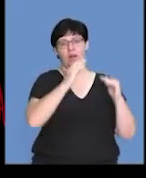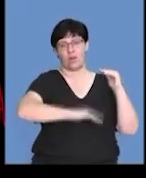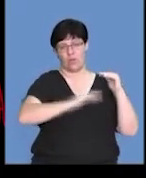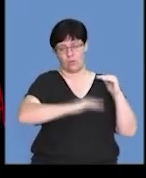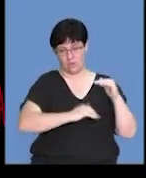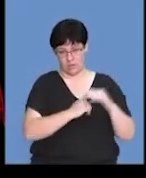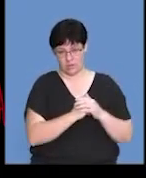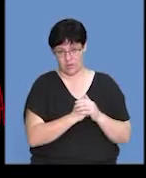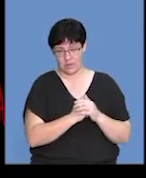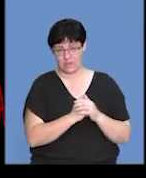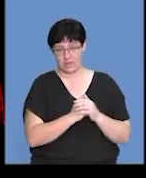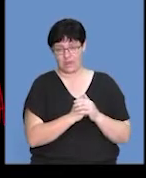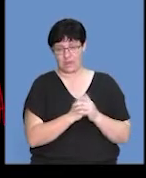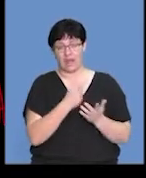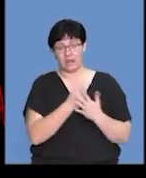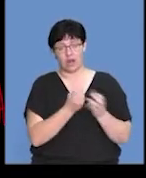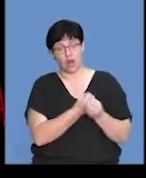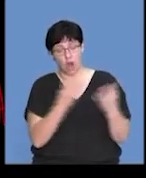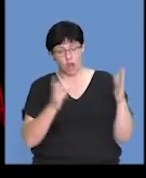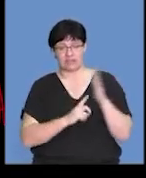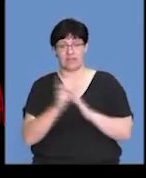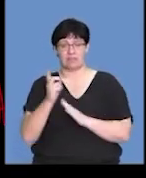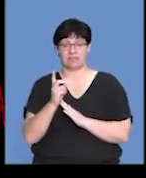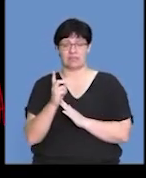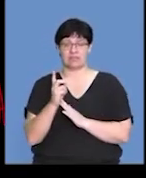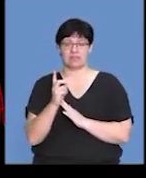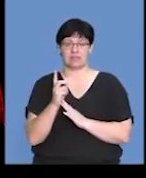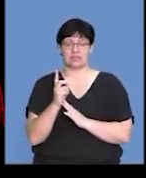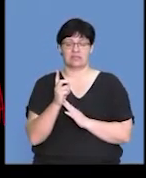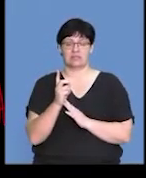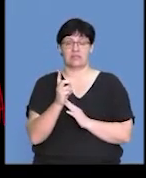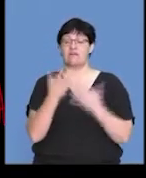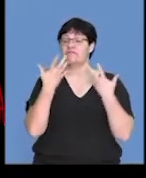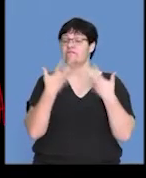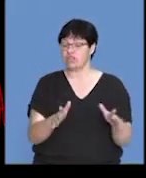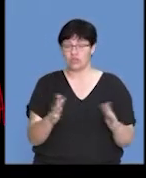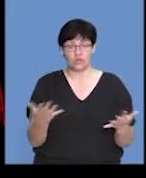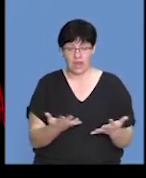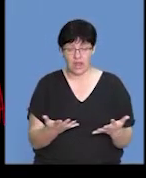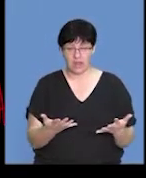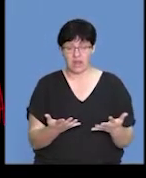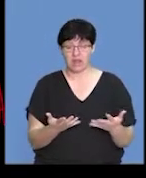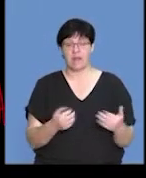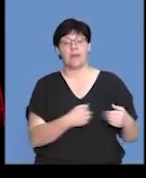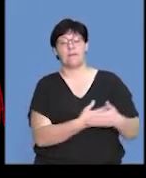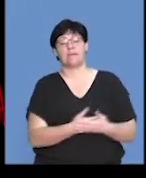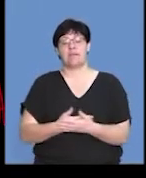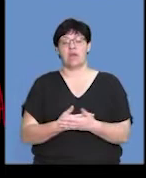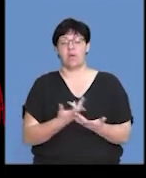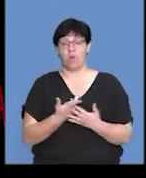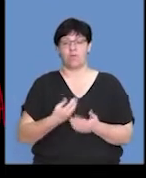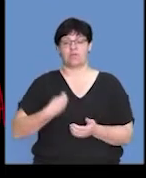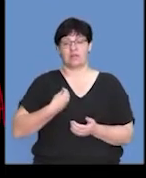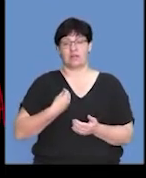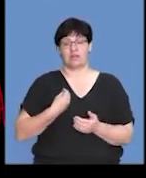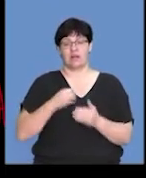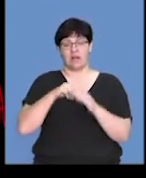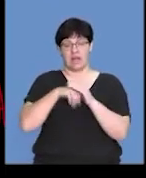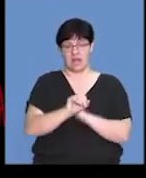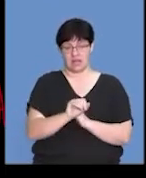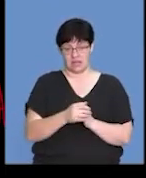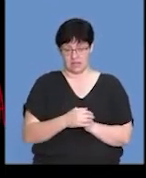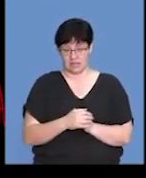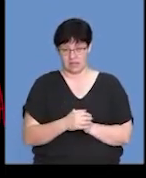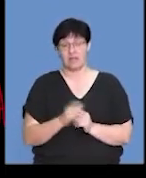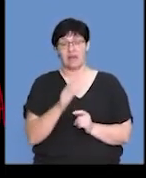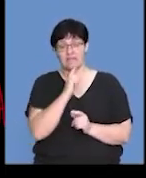less, and lots of that development is only completed after the baby or the young are hatched. And that would